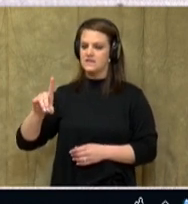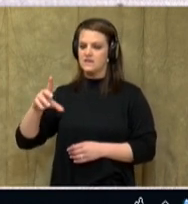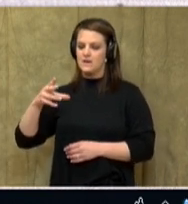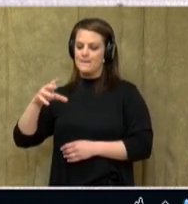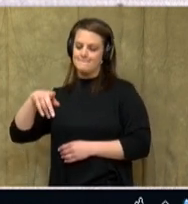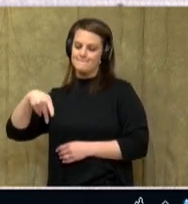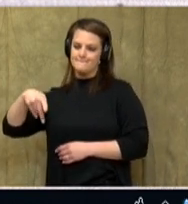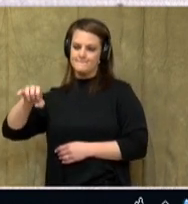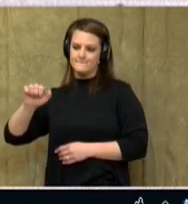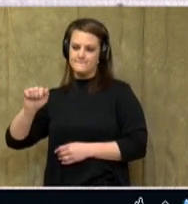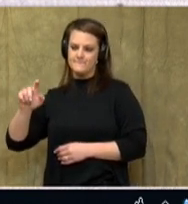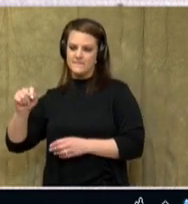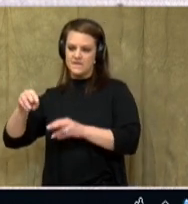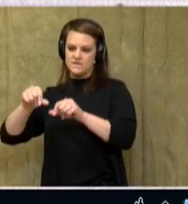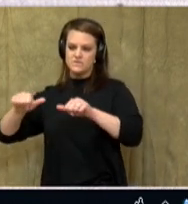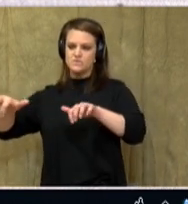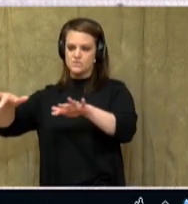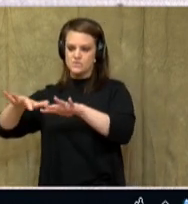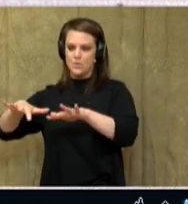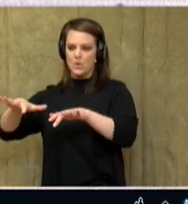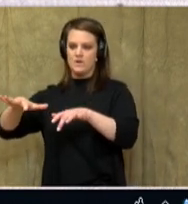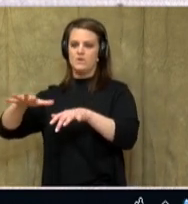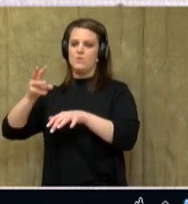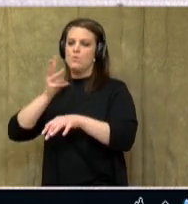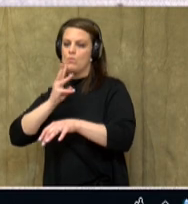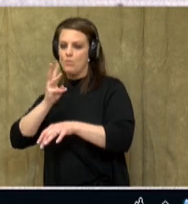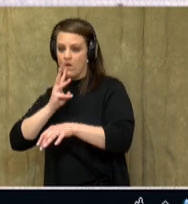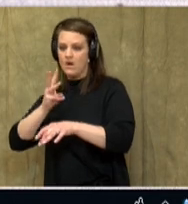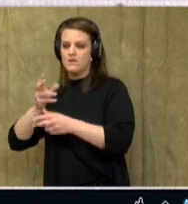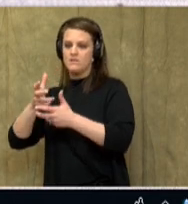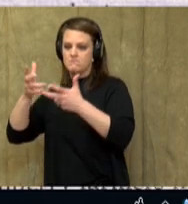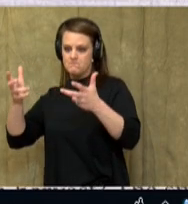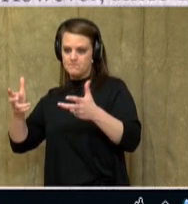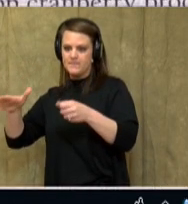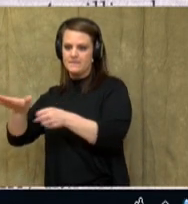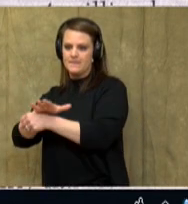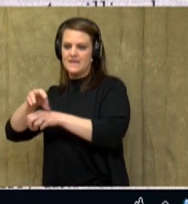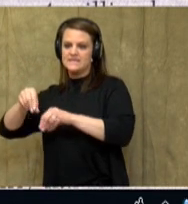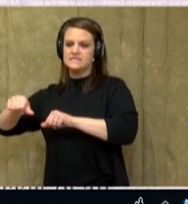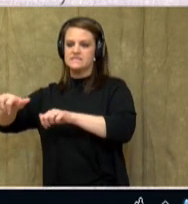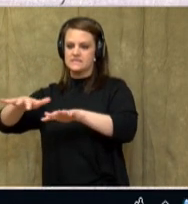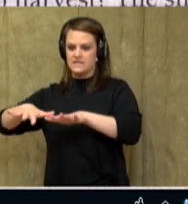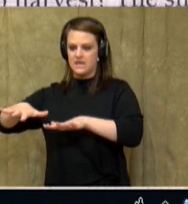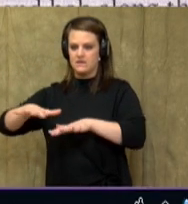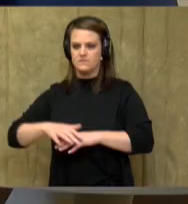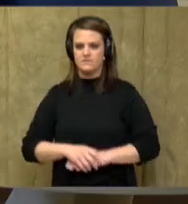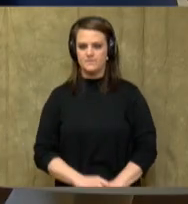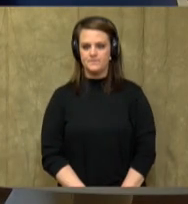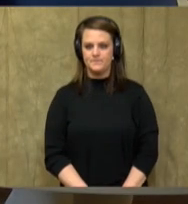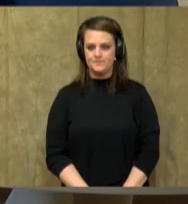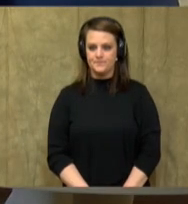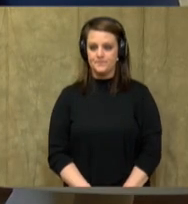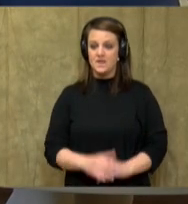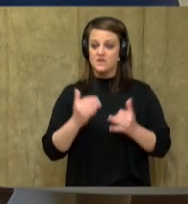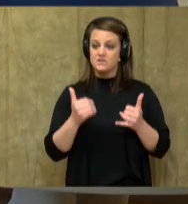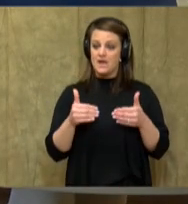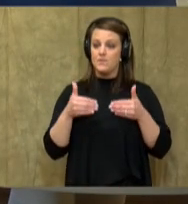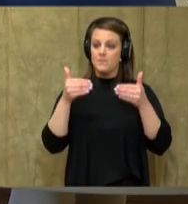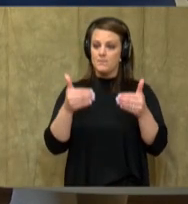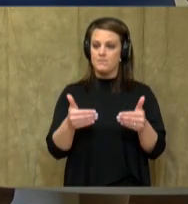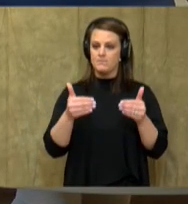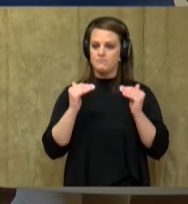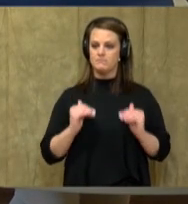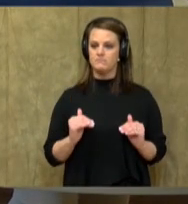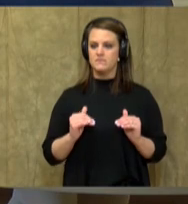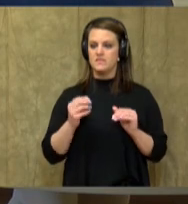and a covering of sand. So, that's the two sentences that you would underline there. Now, moving on to the third